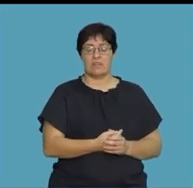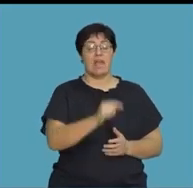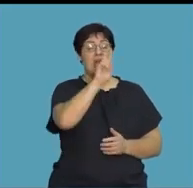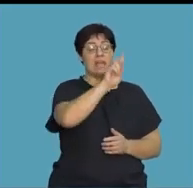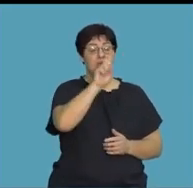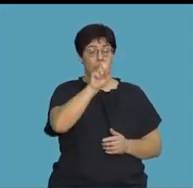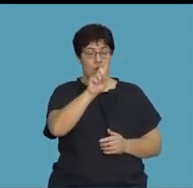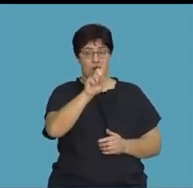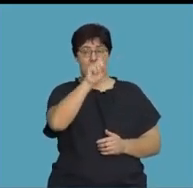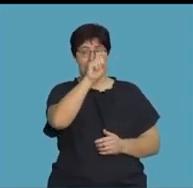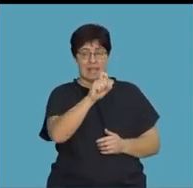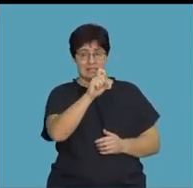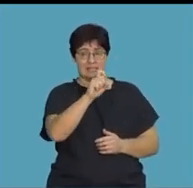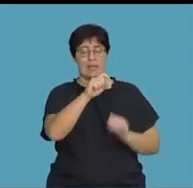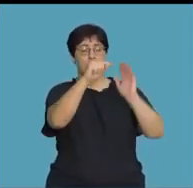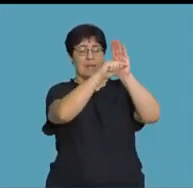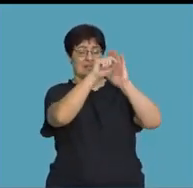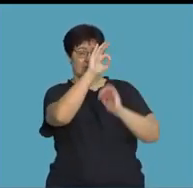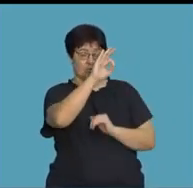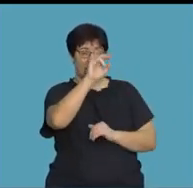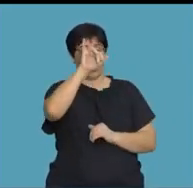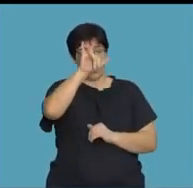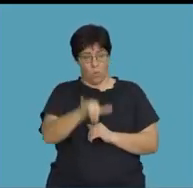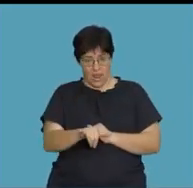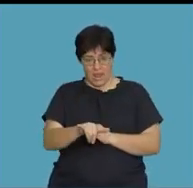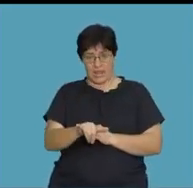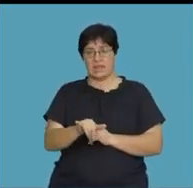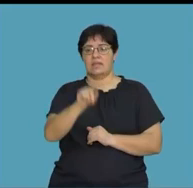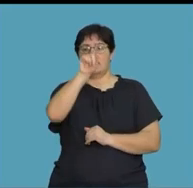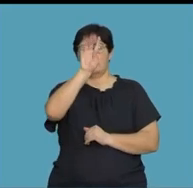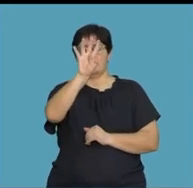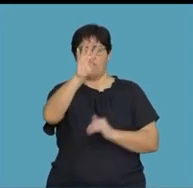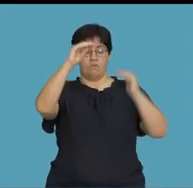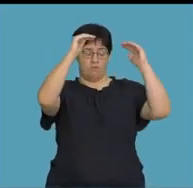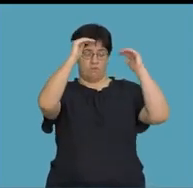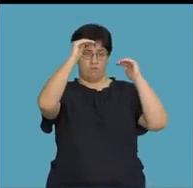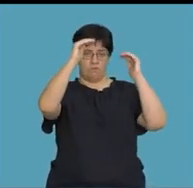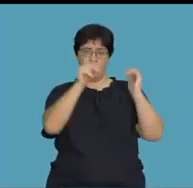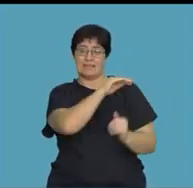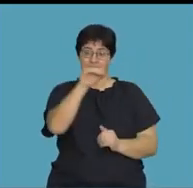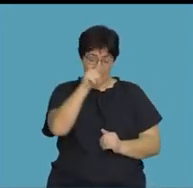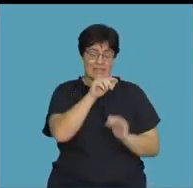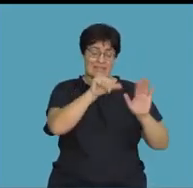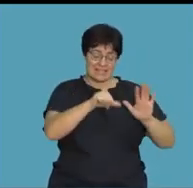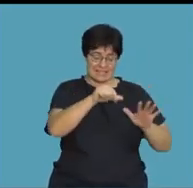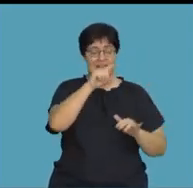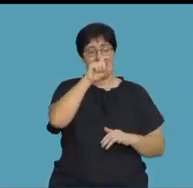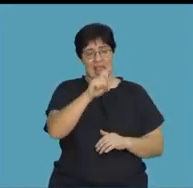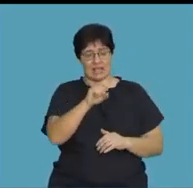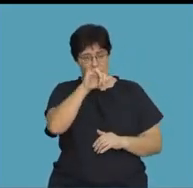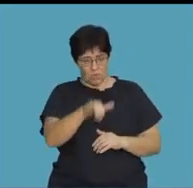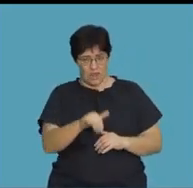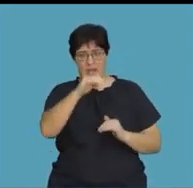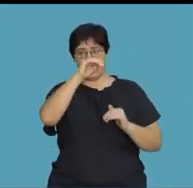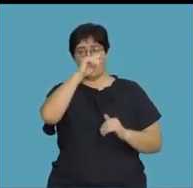is 81x to the exponent of negative 3, y to the exponent of 4, divided by